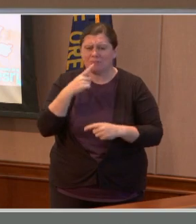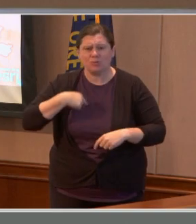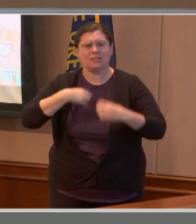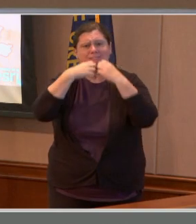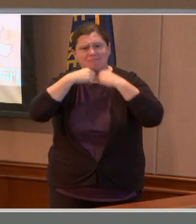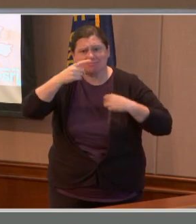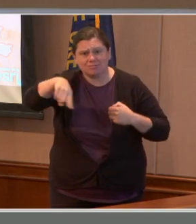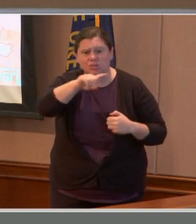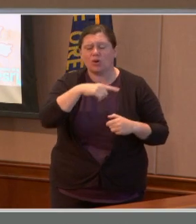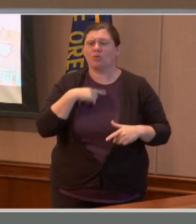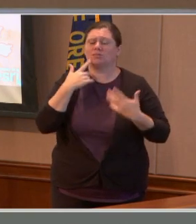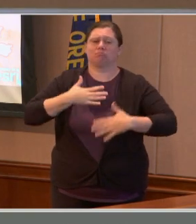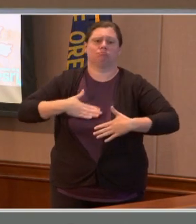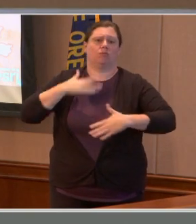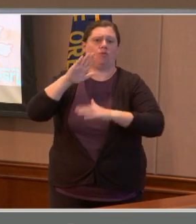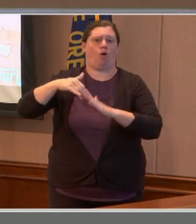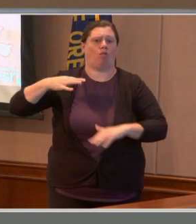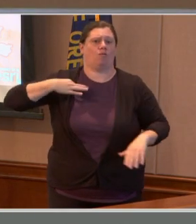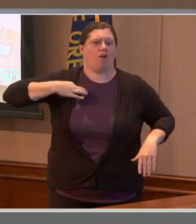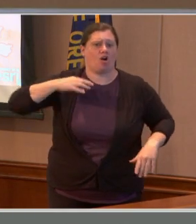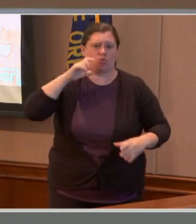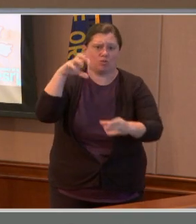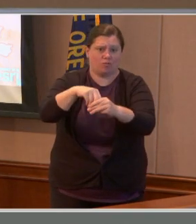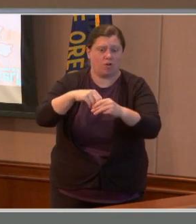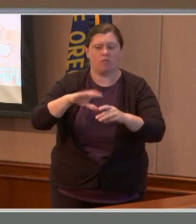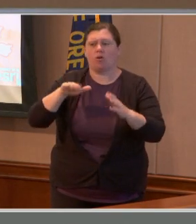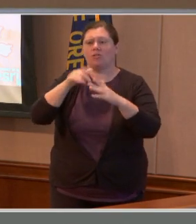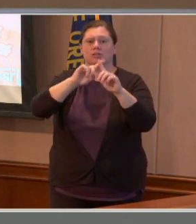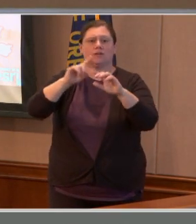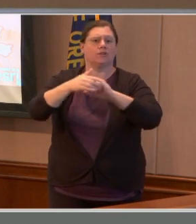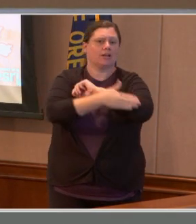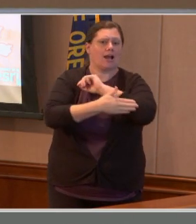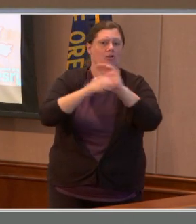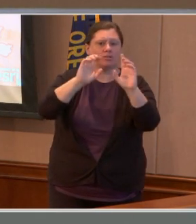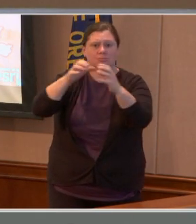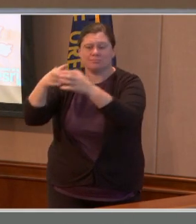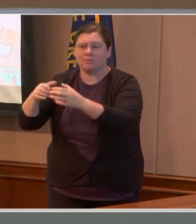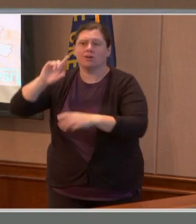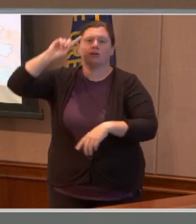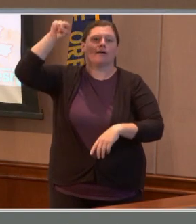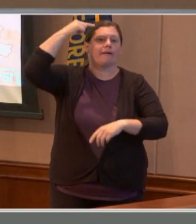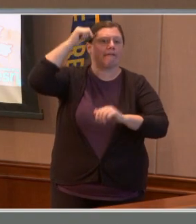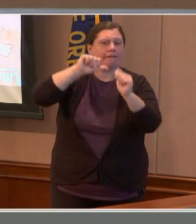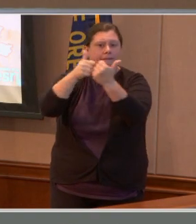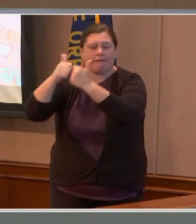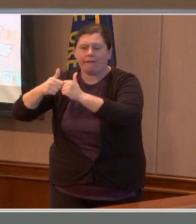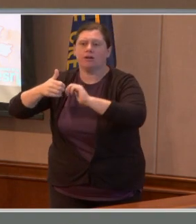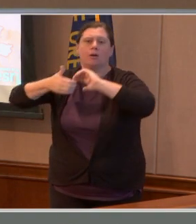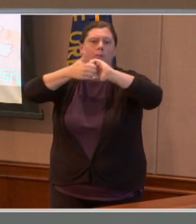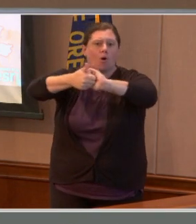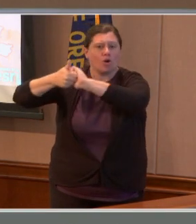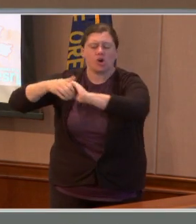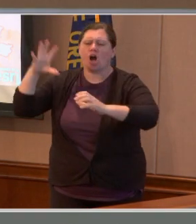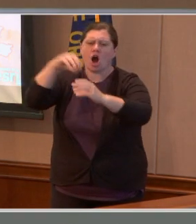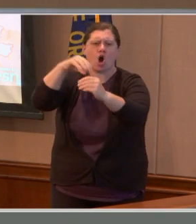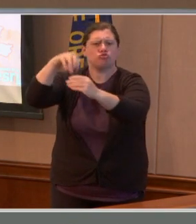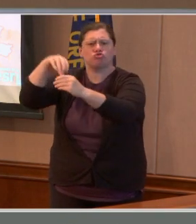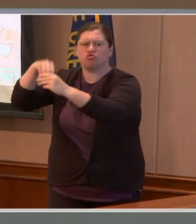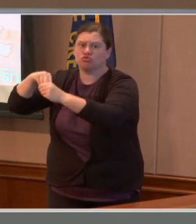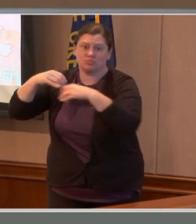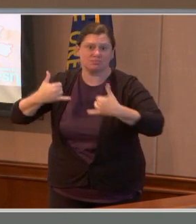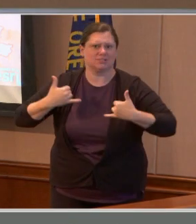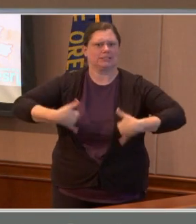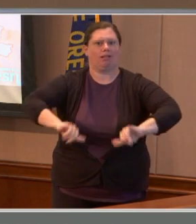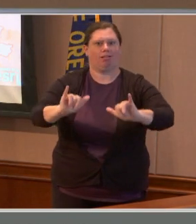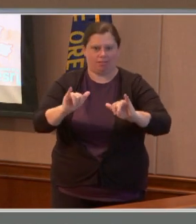departments, and other government partners are working together to support you. They are providing shelter, emergency